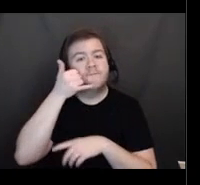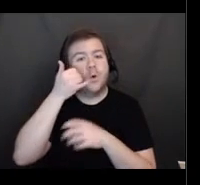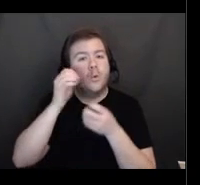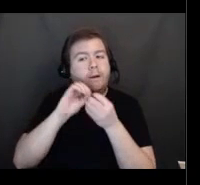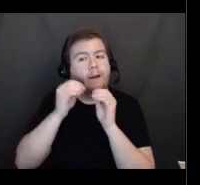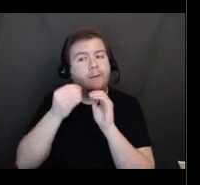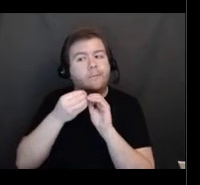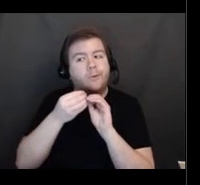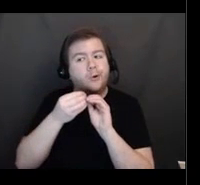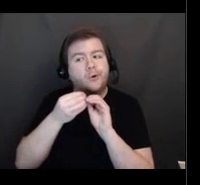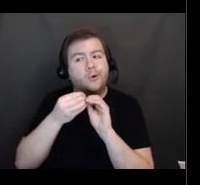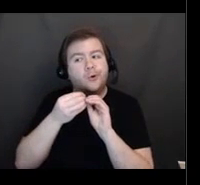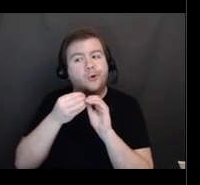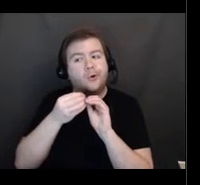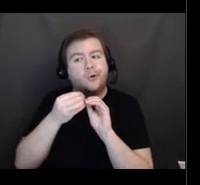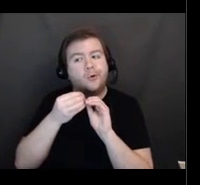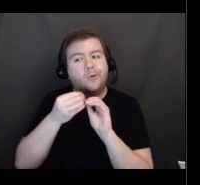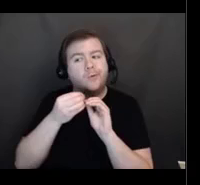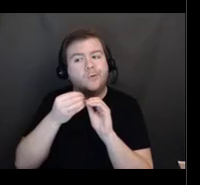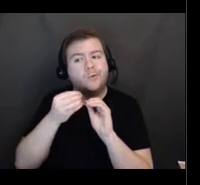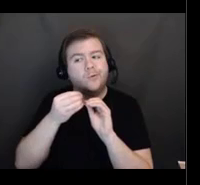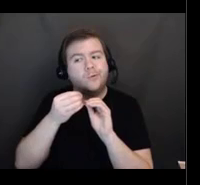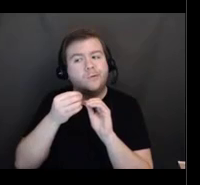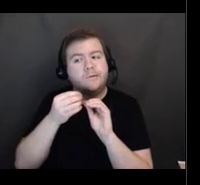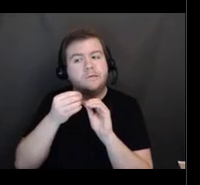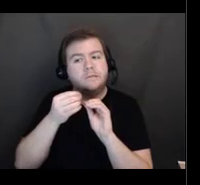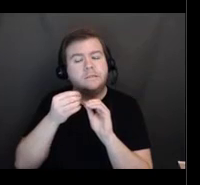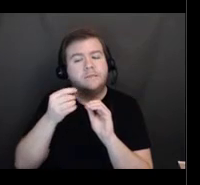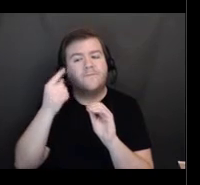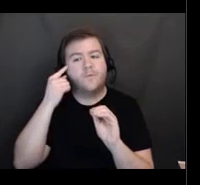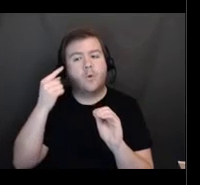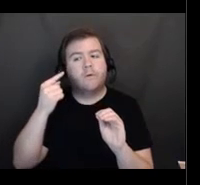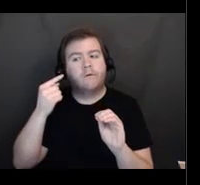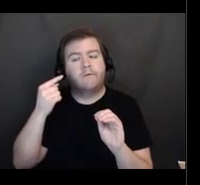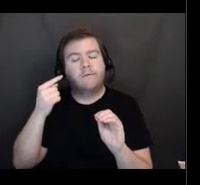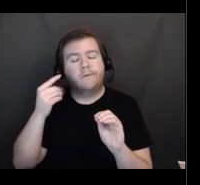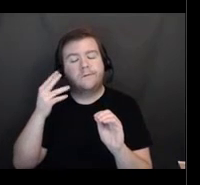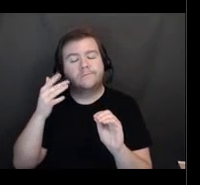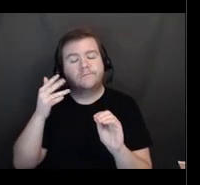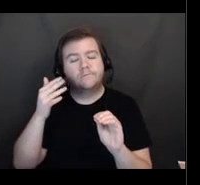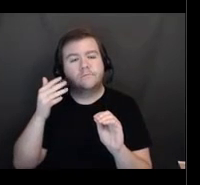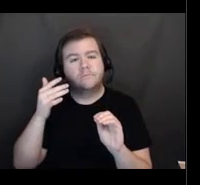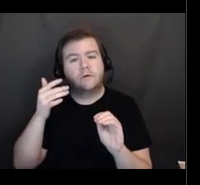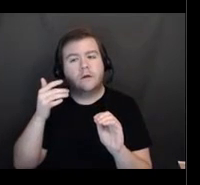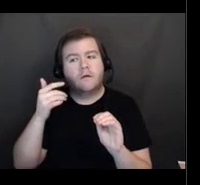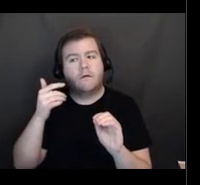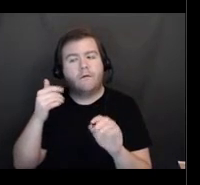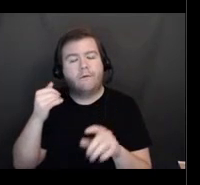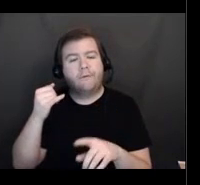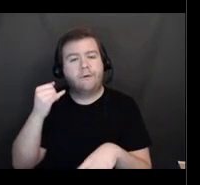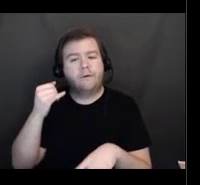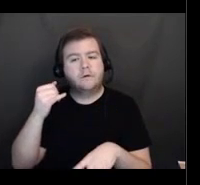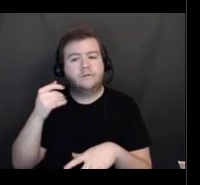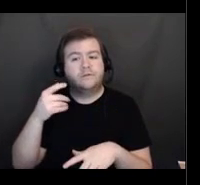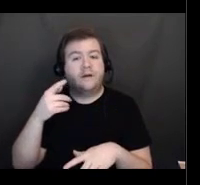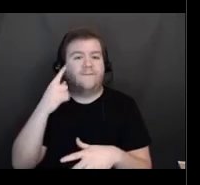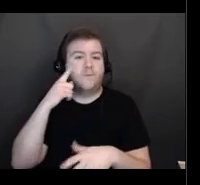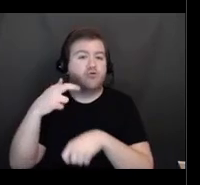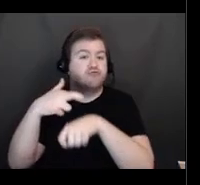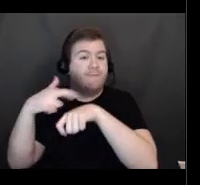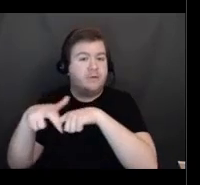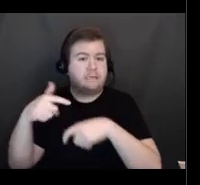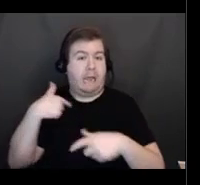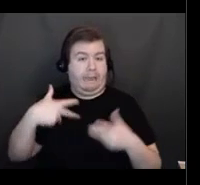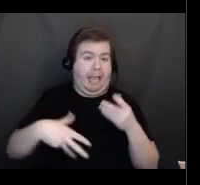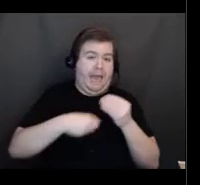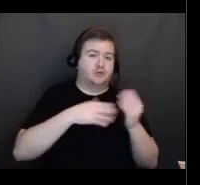some way that we can, we can connect folks just so that I can, I can update this